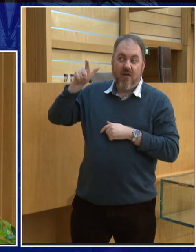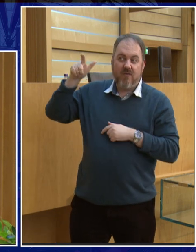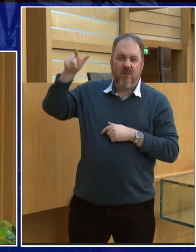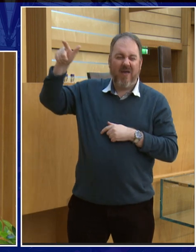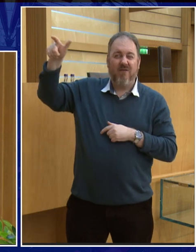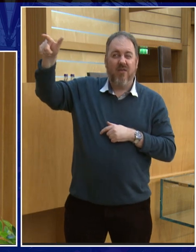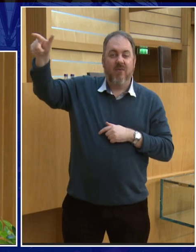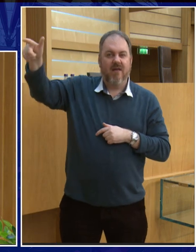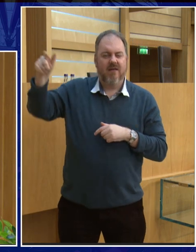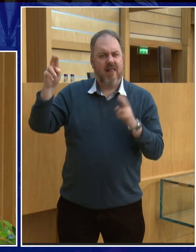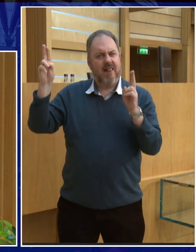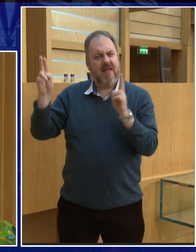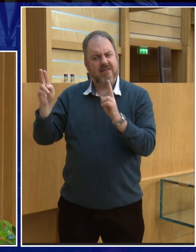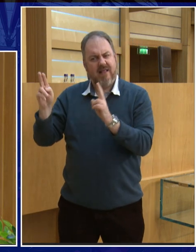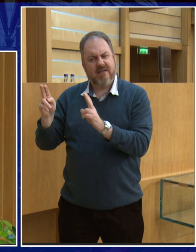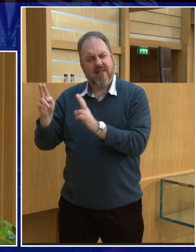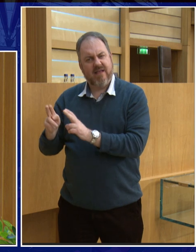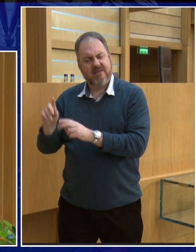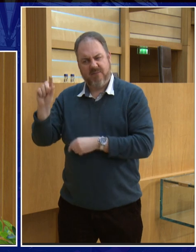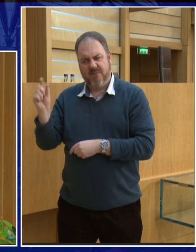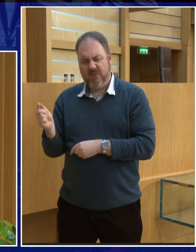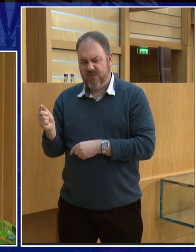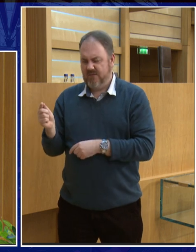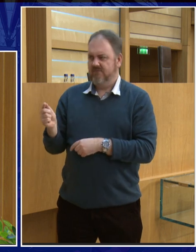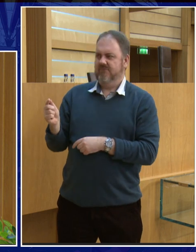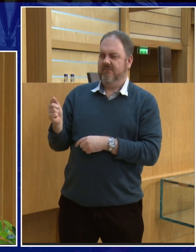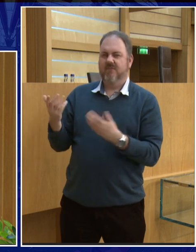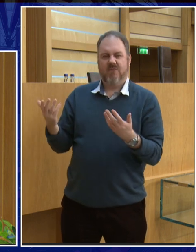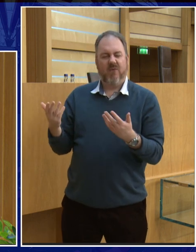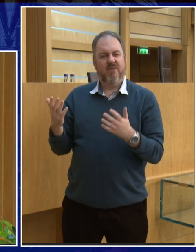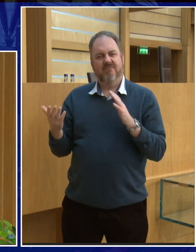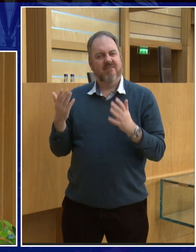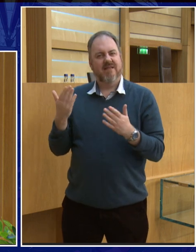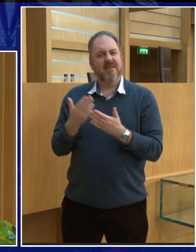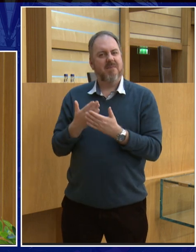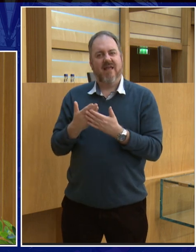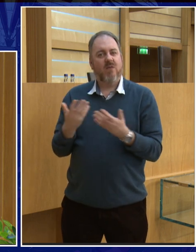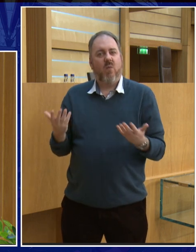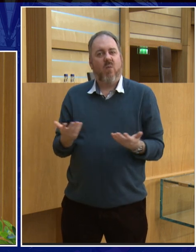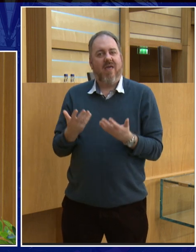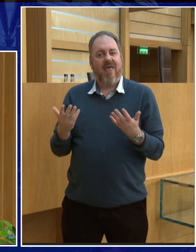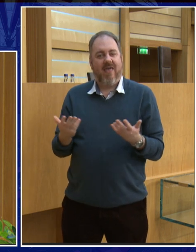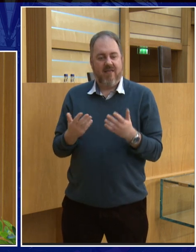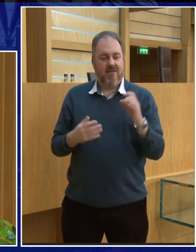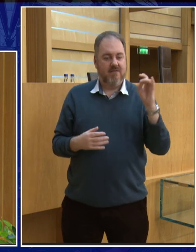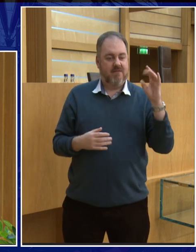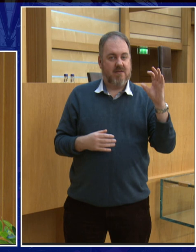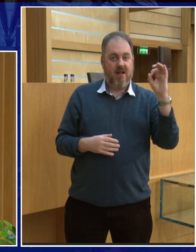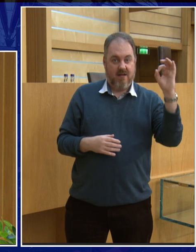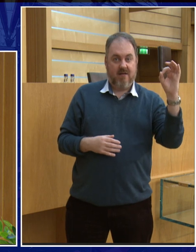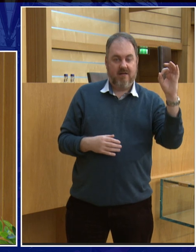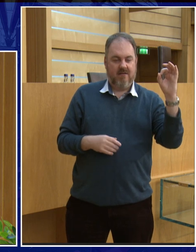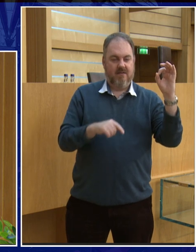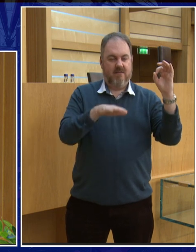moons again so they've still got quite a few moons because they're quite big planets but they do have fewer moons so I think it depends on where you form and how